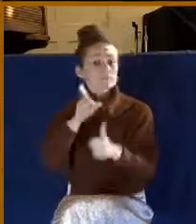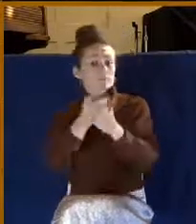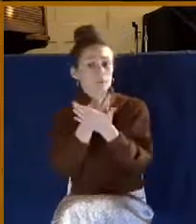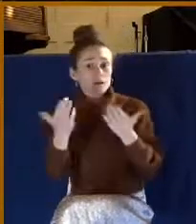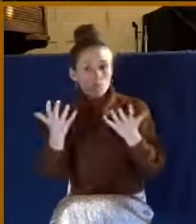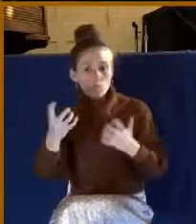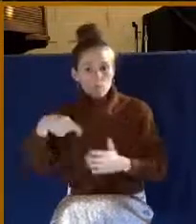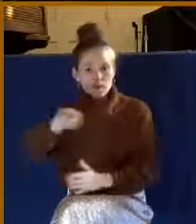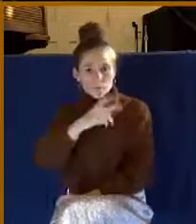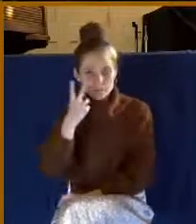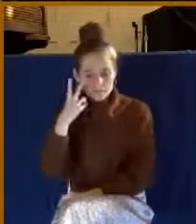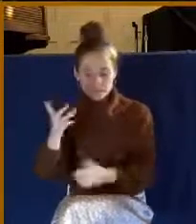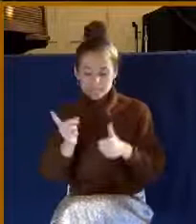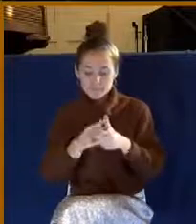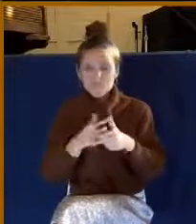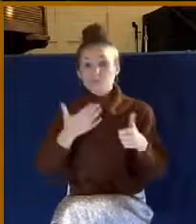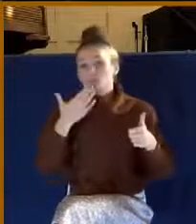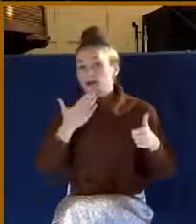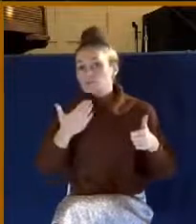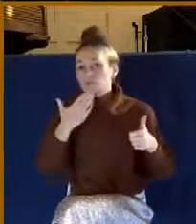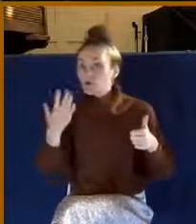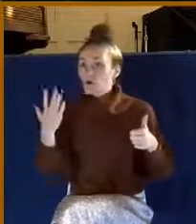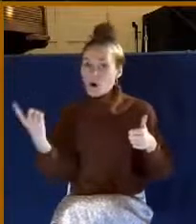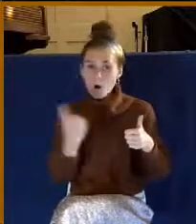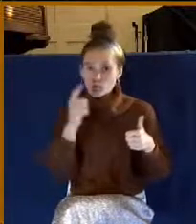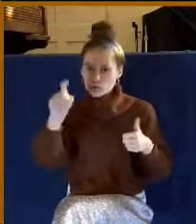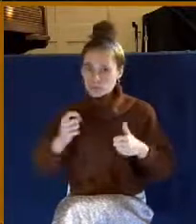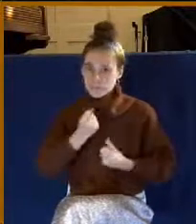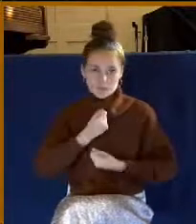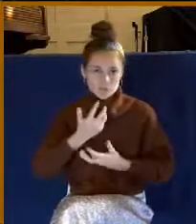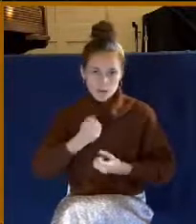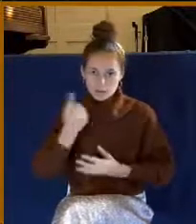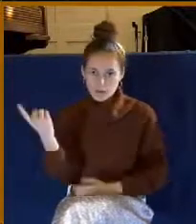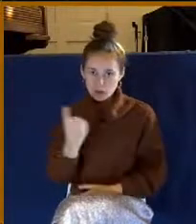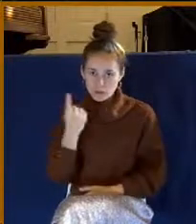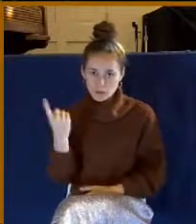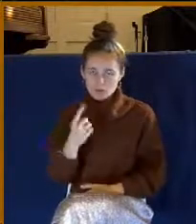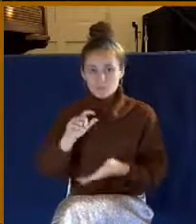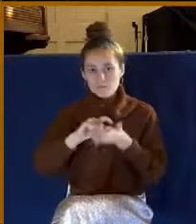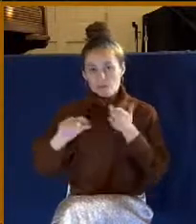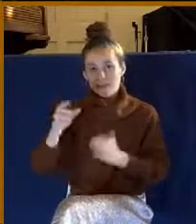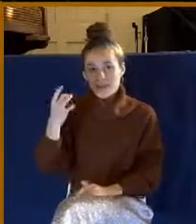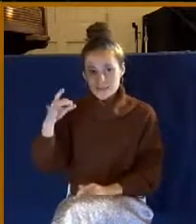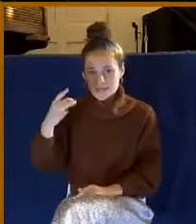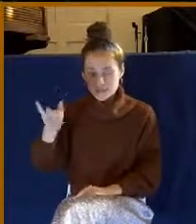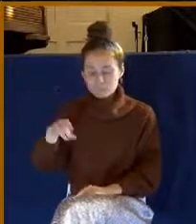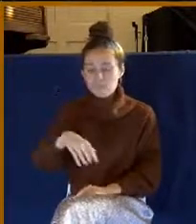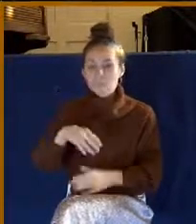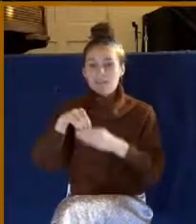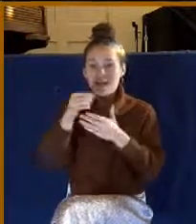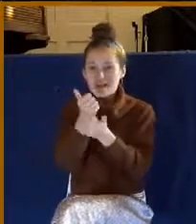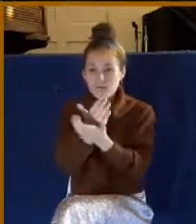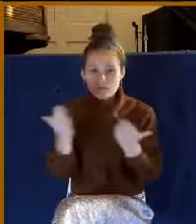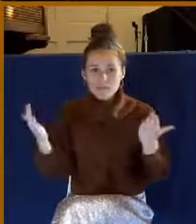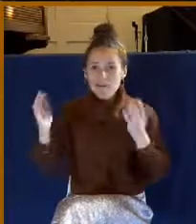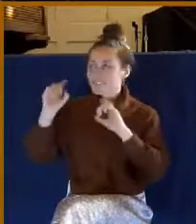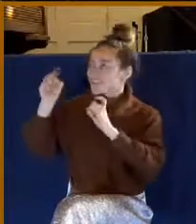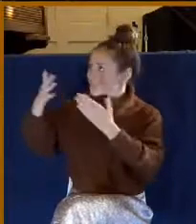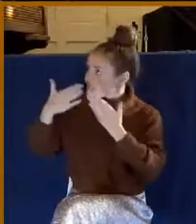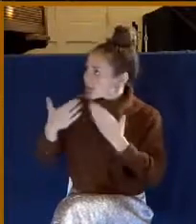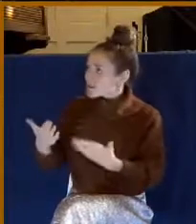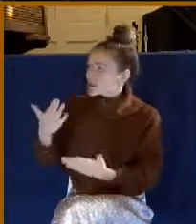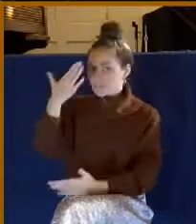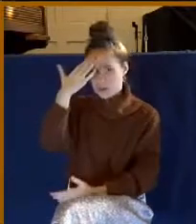Number one, gratitude is always to be expressed. Look again at verse 18. In everything, give thanks for this is the will